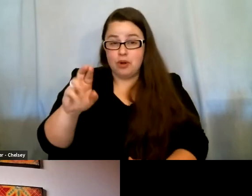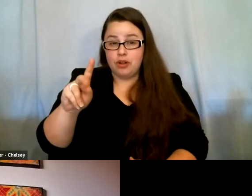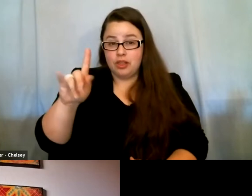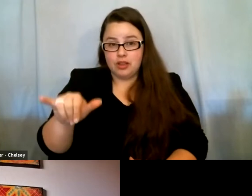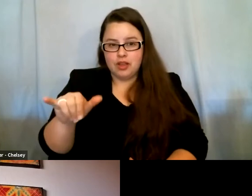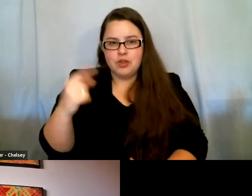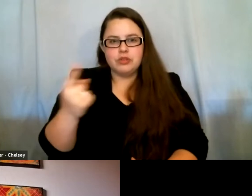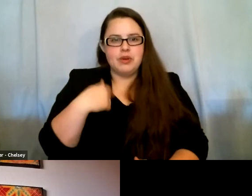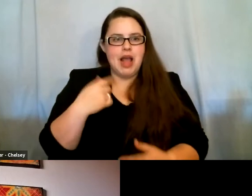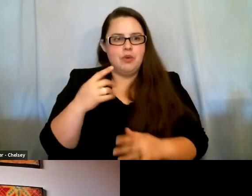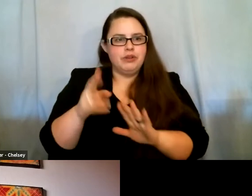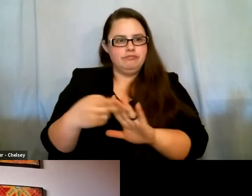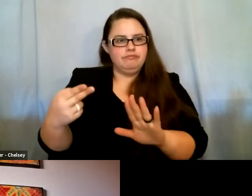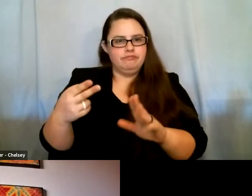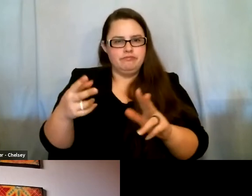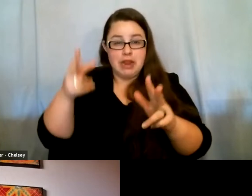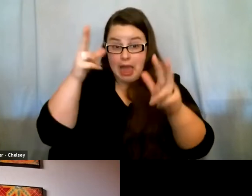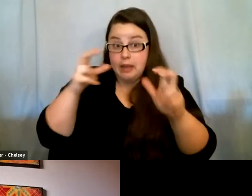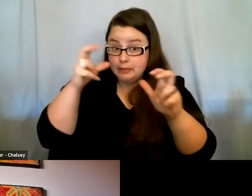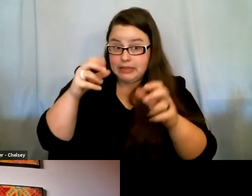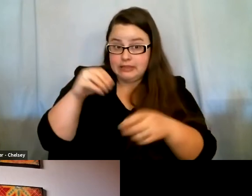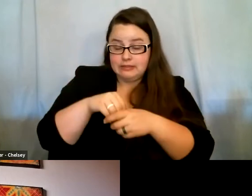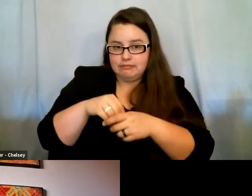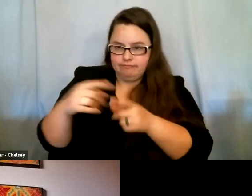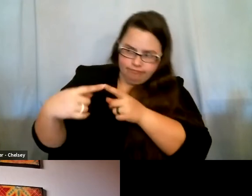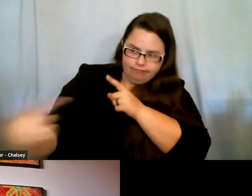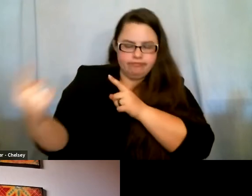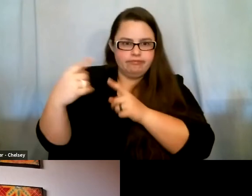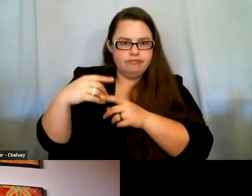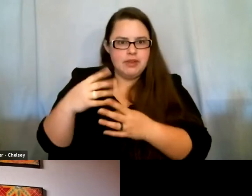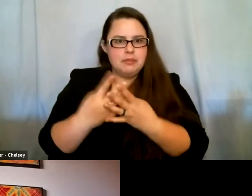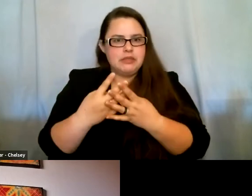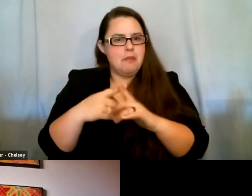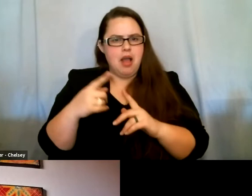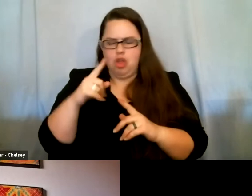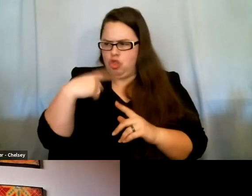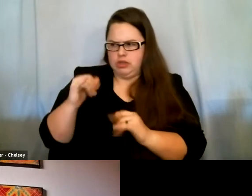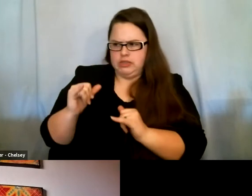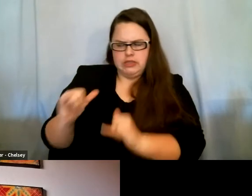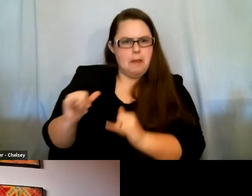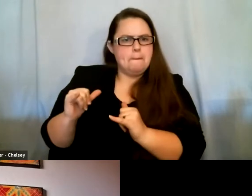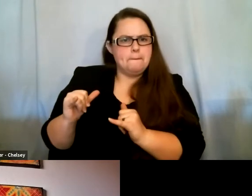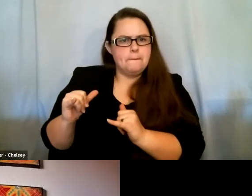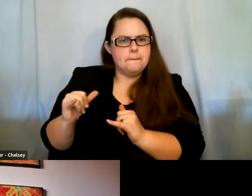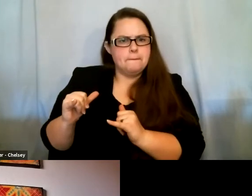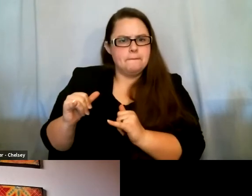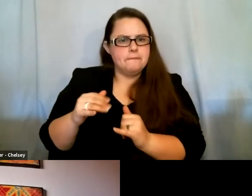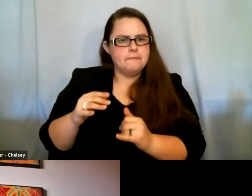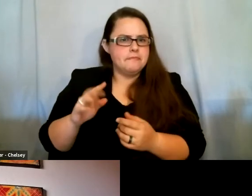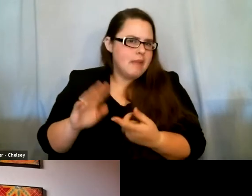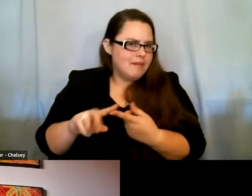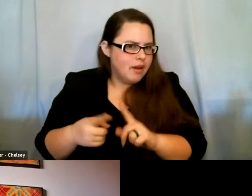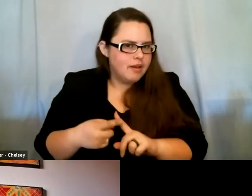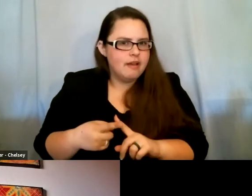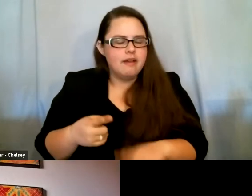I would consider an enemy in prison, right, but who looks just like me. You know, he was my friend, and he